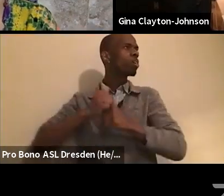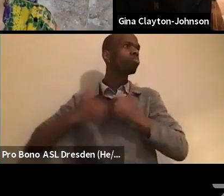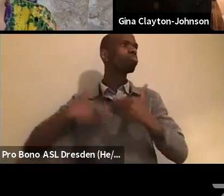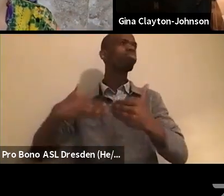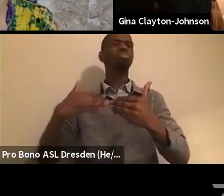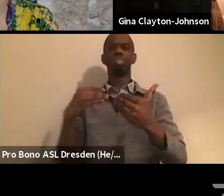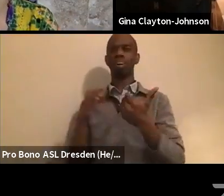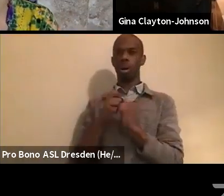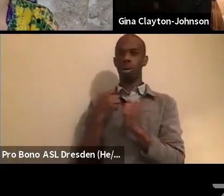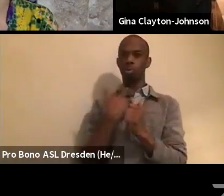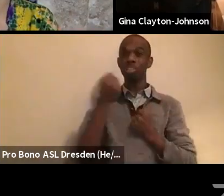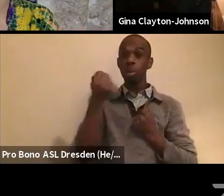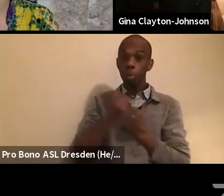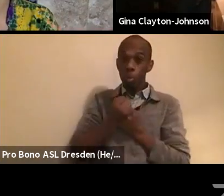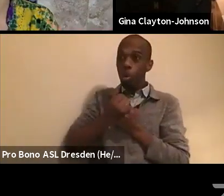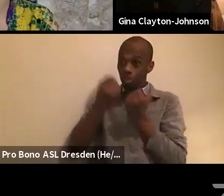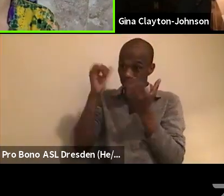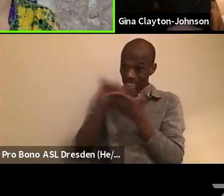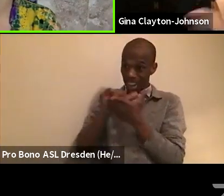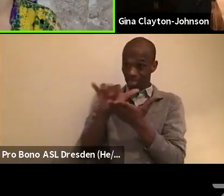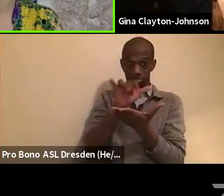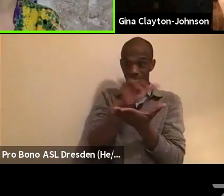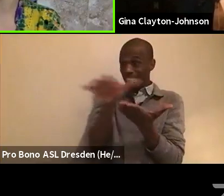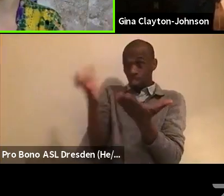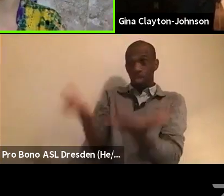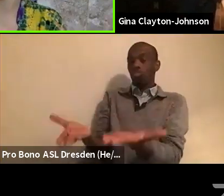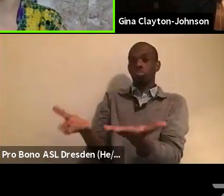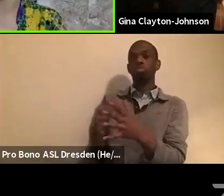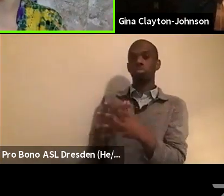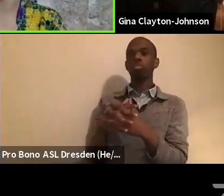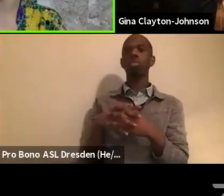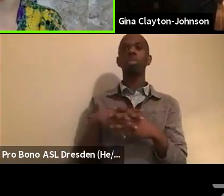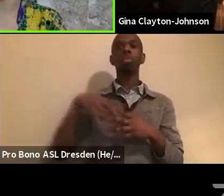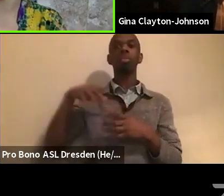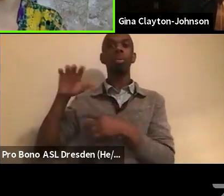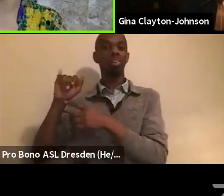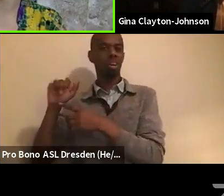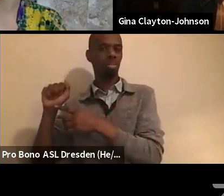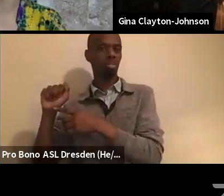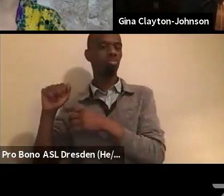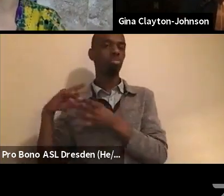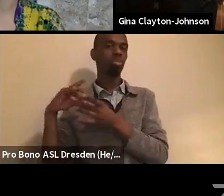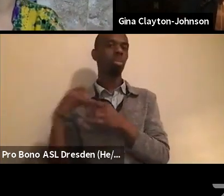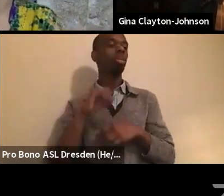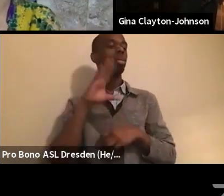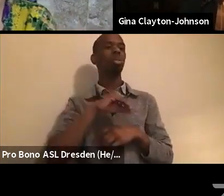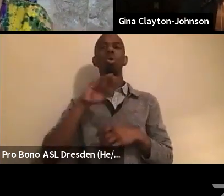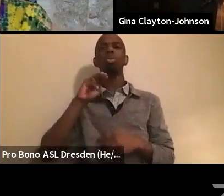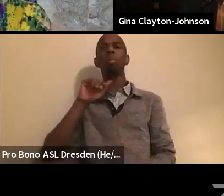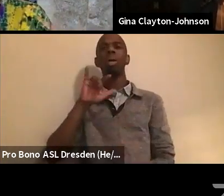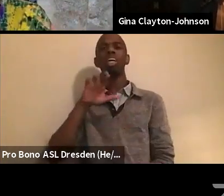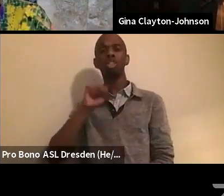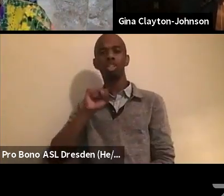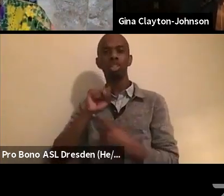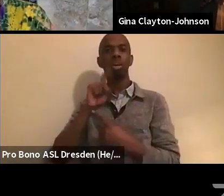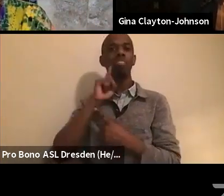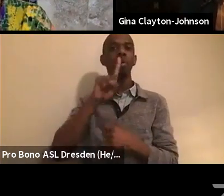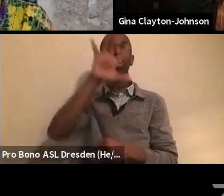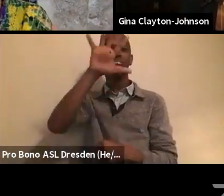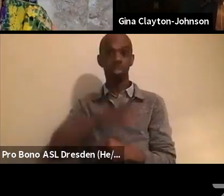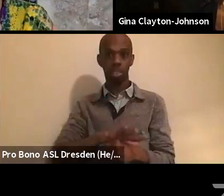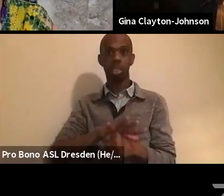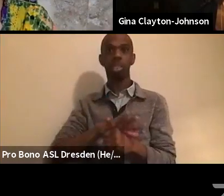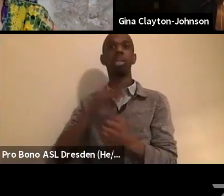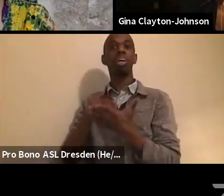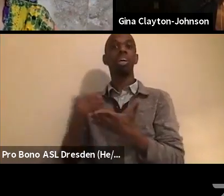Um, well, first the organization, uh, mayors for guaranteed income is a national movement, um, of a